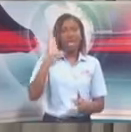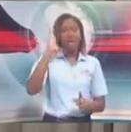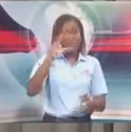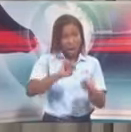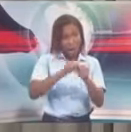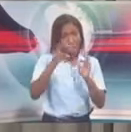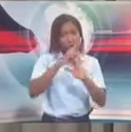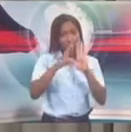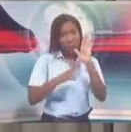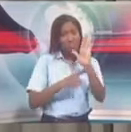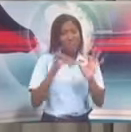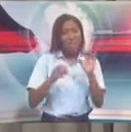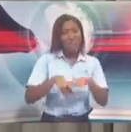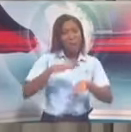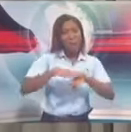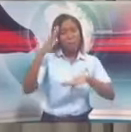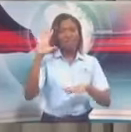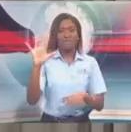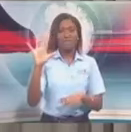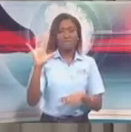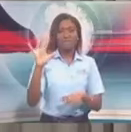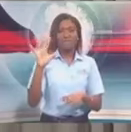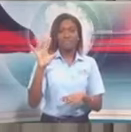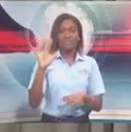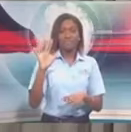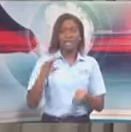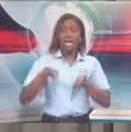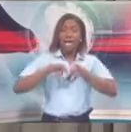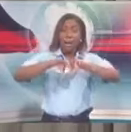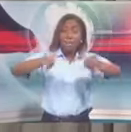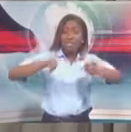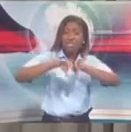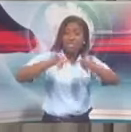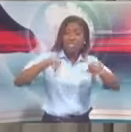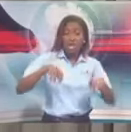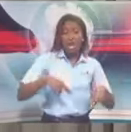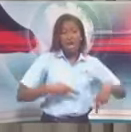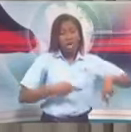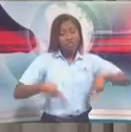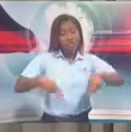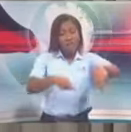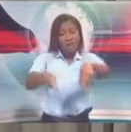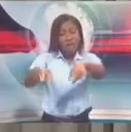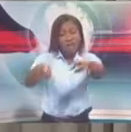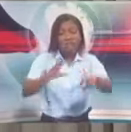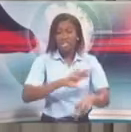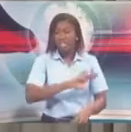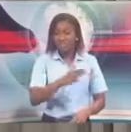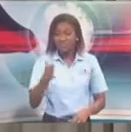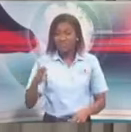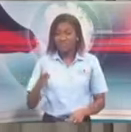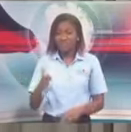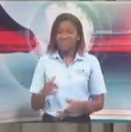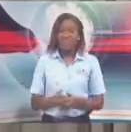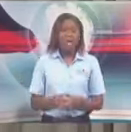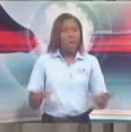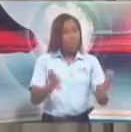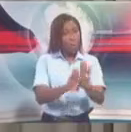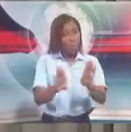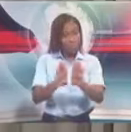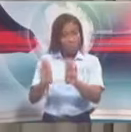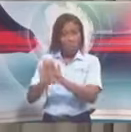adhere to this. Of course, we've kept the beaches or rivers, streams, ponds, springs or other bodies of water closed